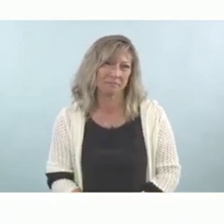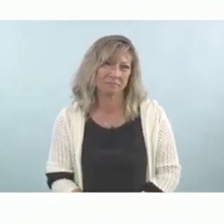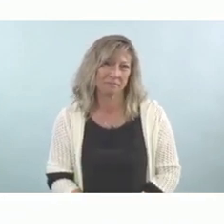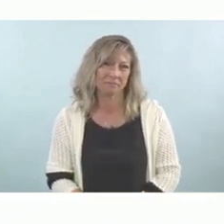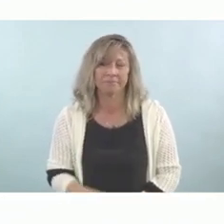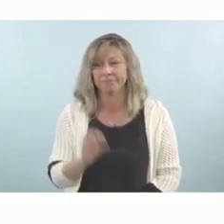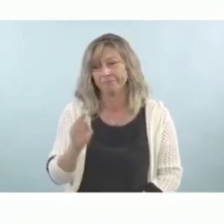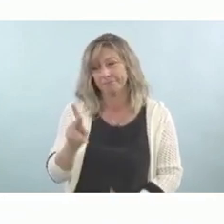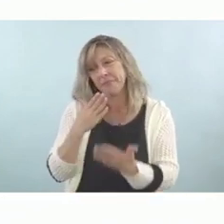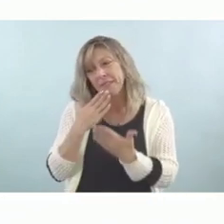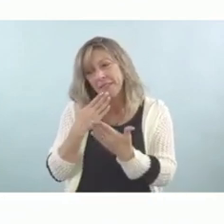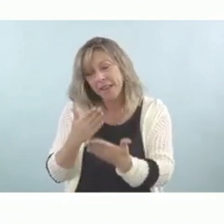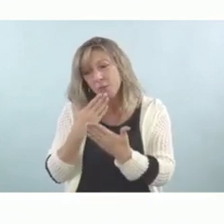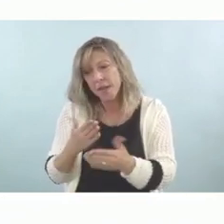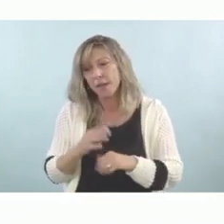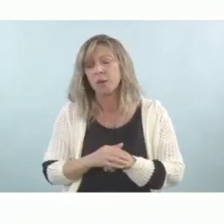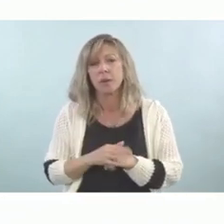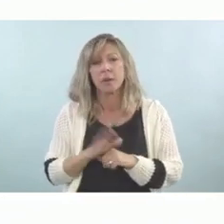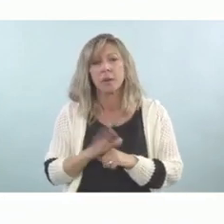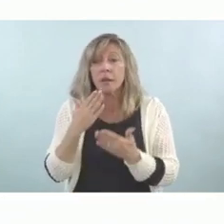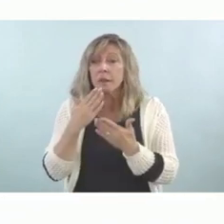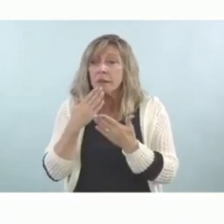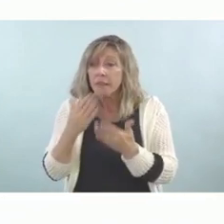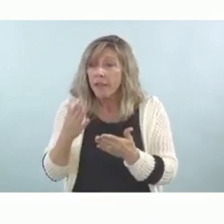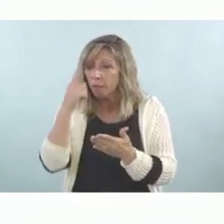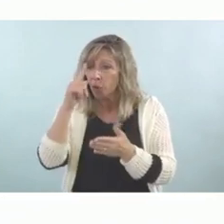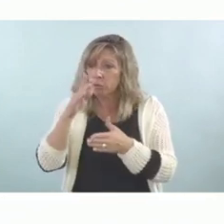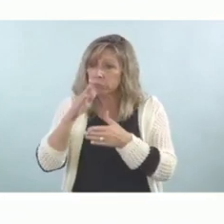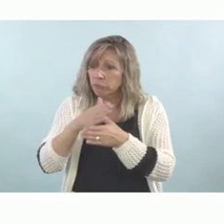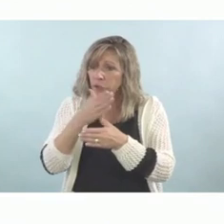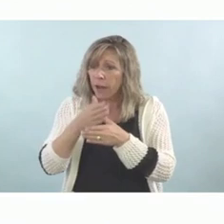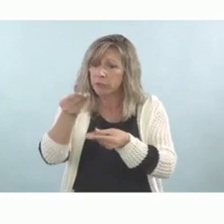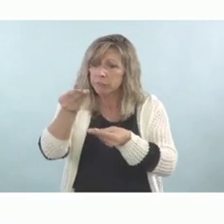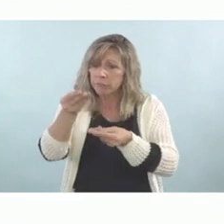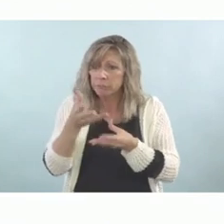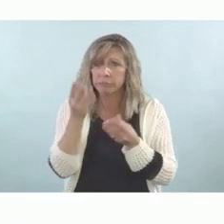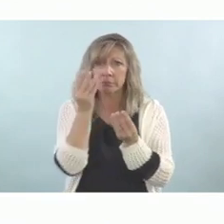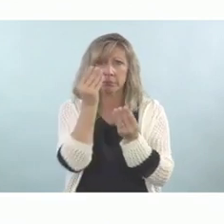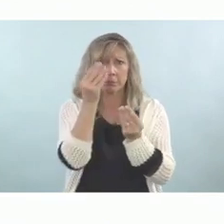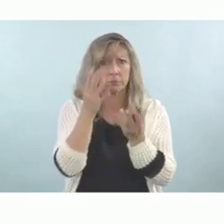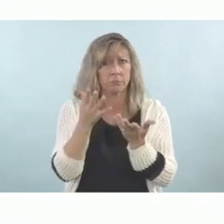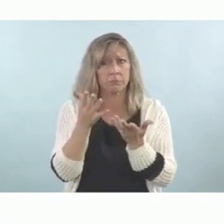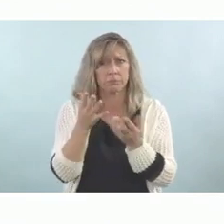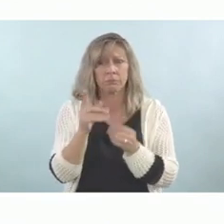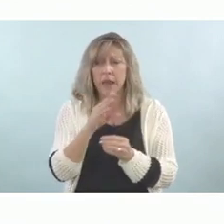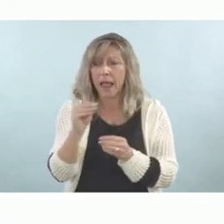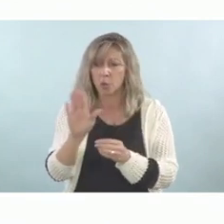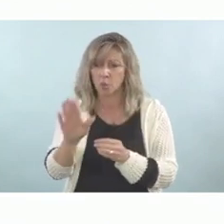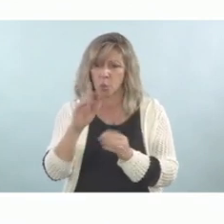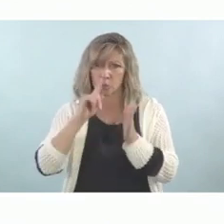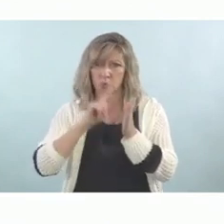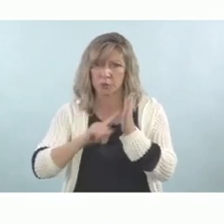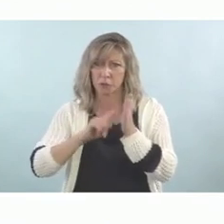Thank you for that, Dr. Lomas. And thank you for providing this information to us and the overview of your research.